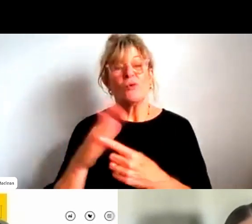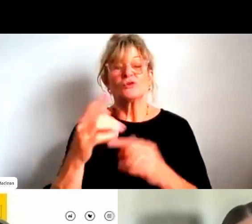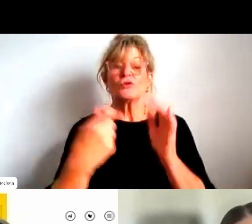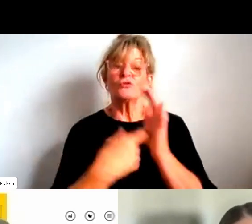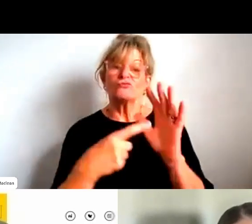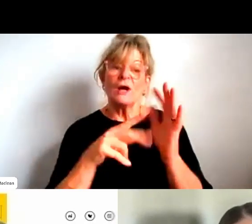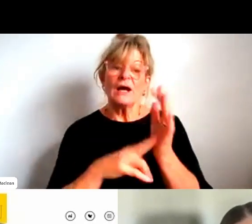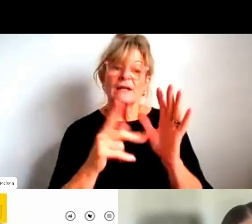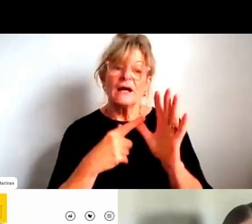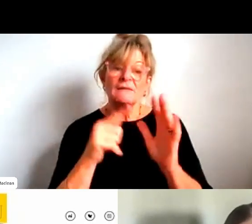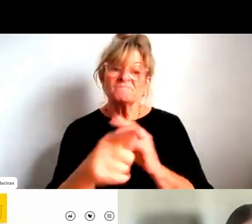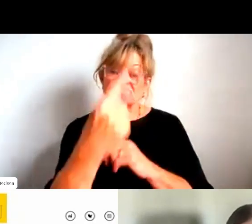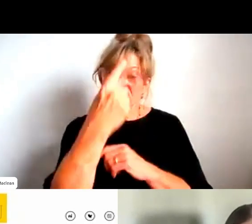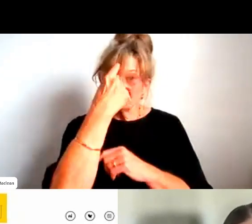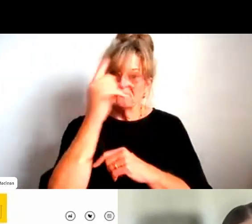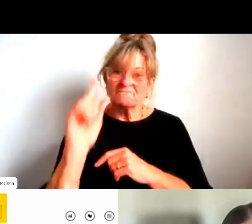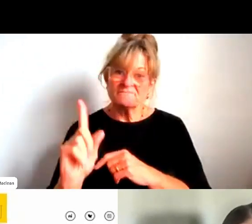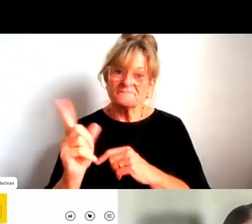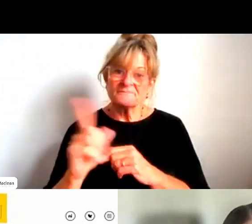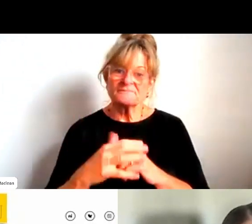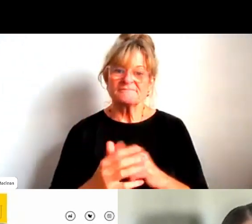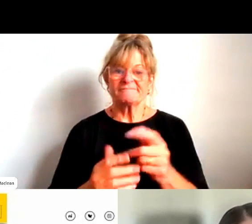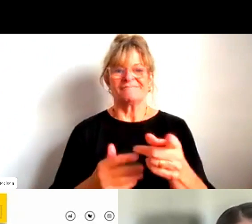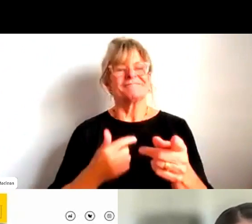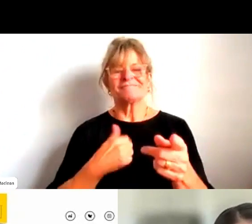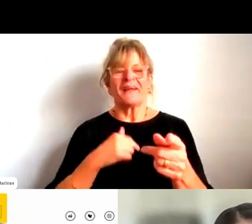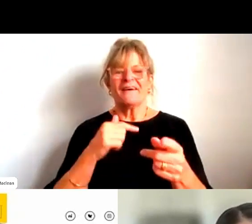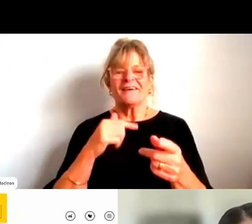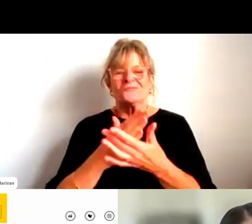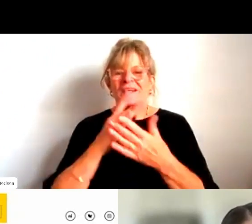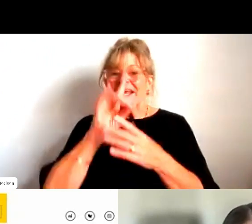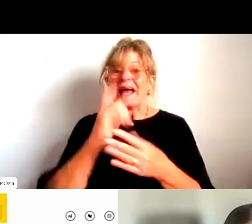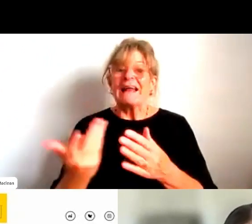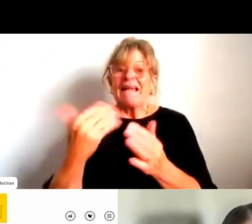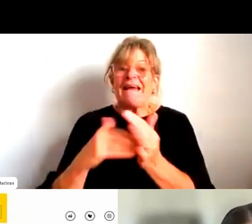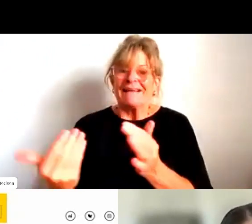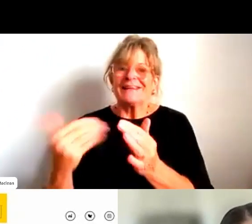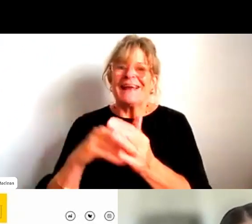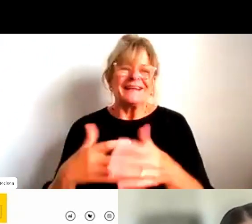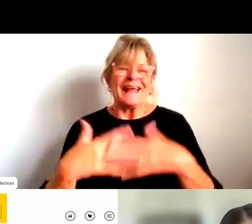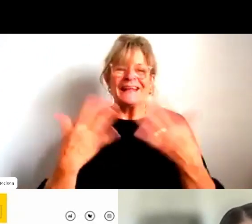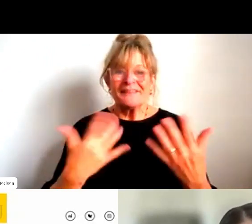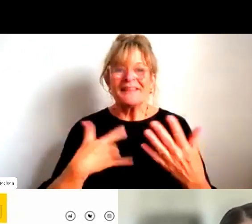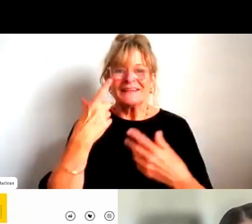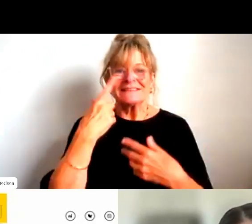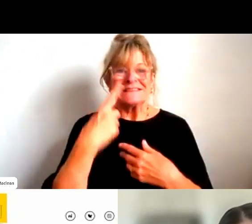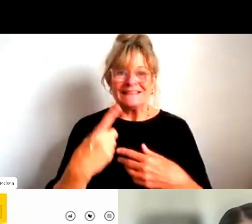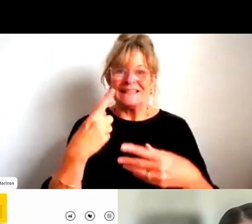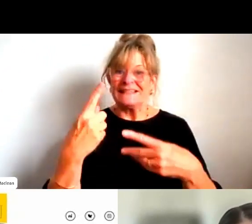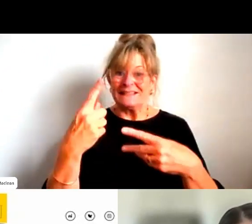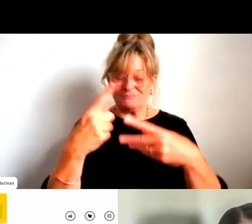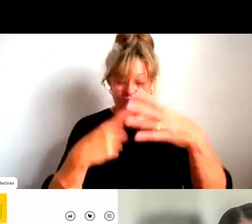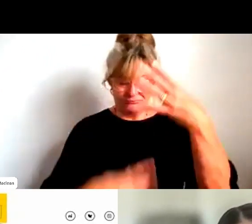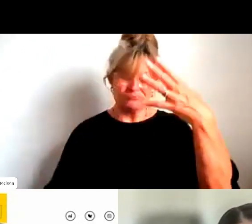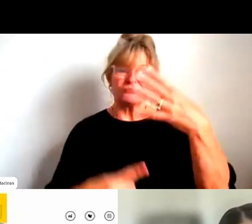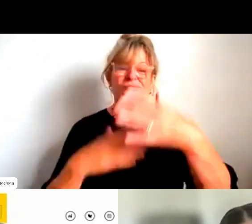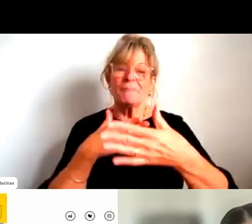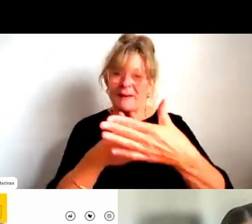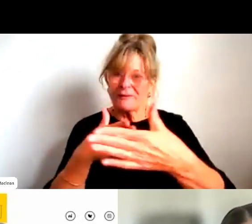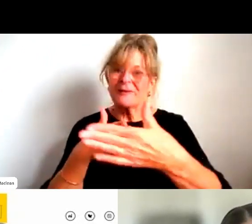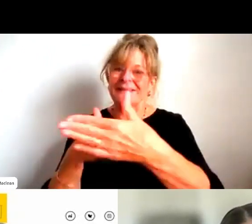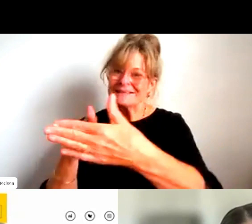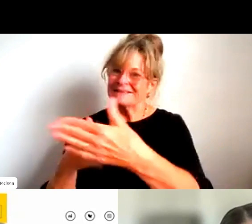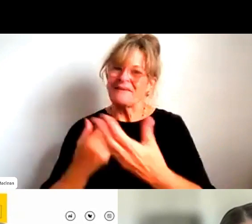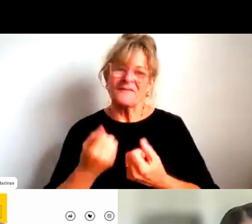this? Look, I don't think there's much I can add in terms of the barriers that exist. And I think everybody on this call would already know